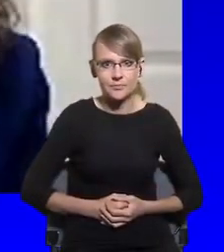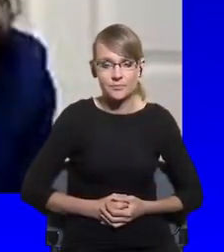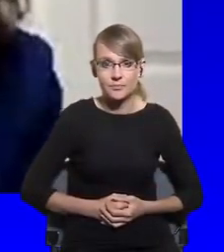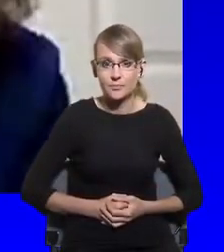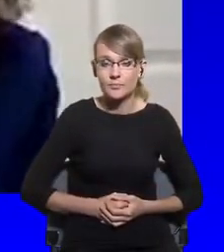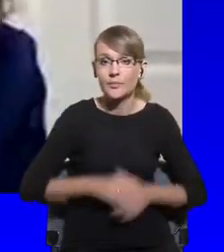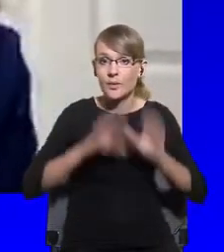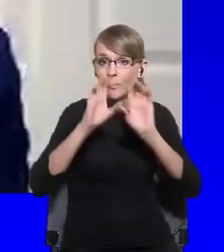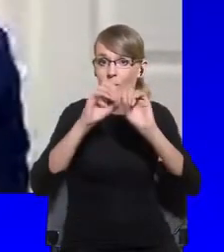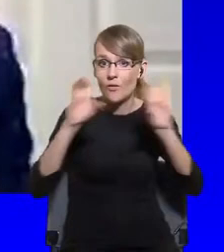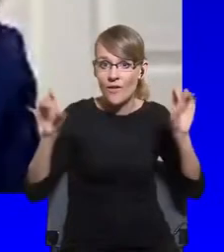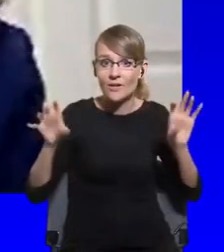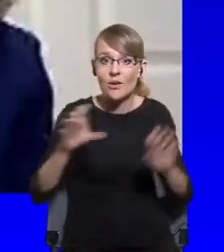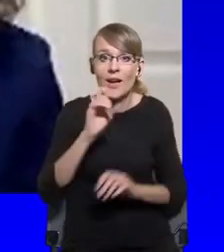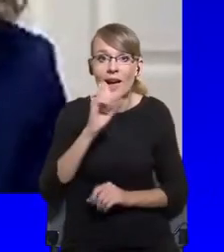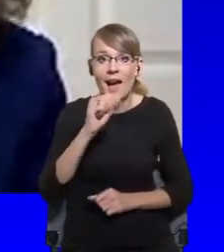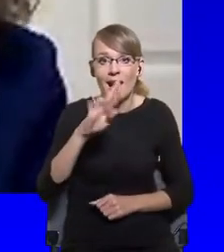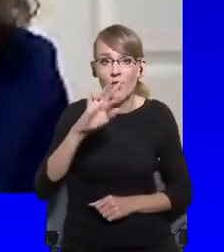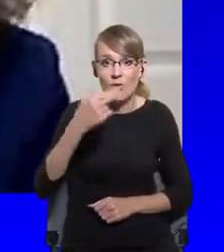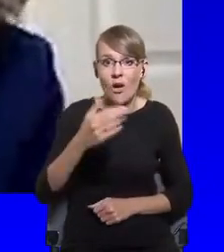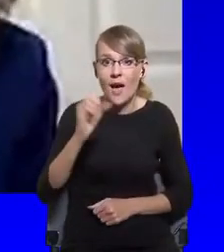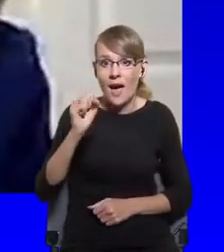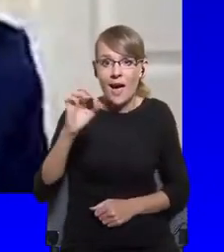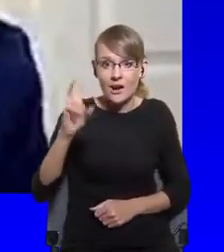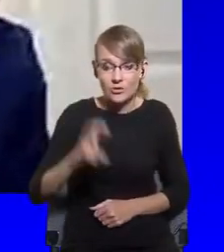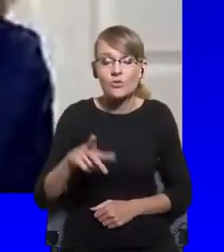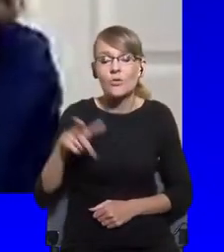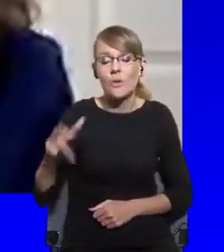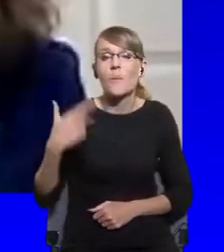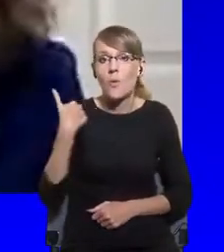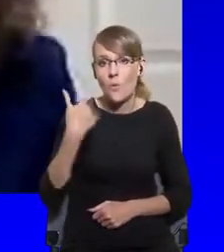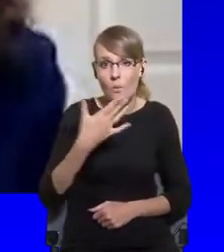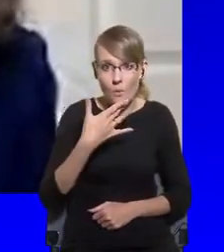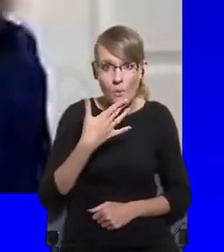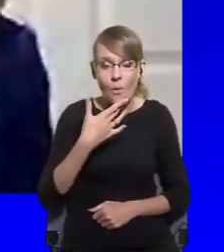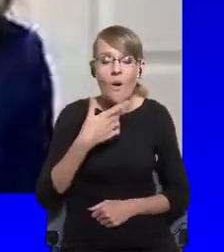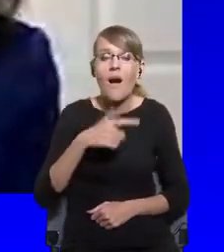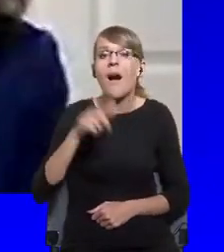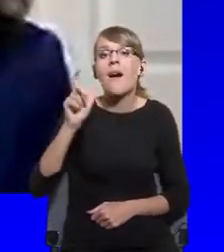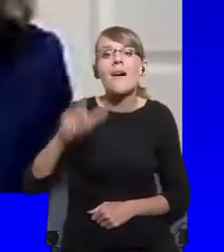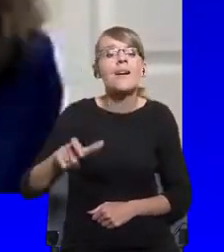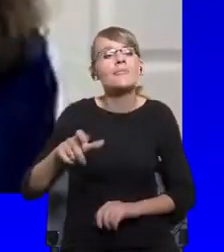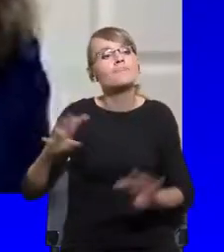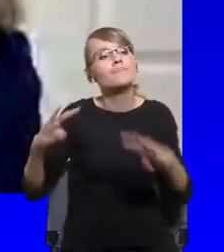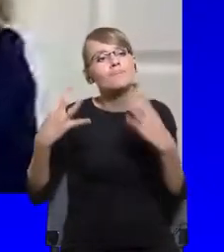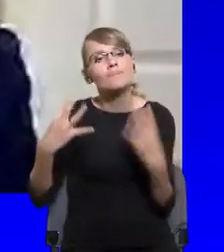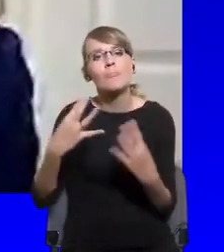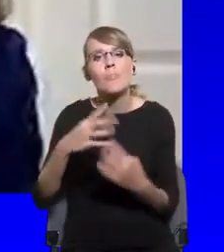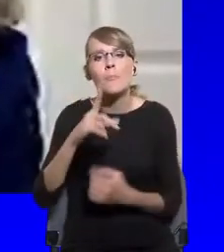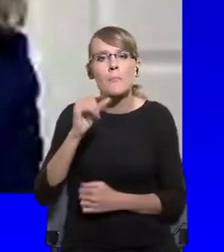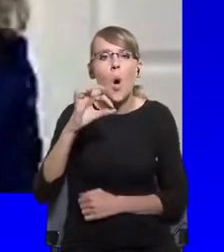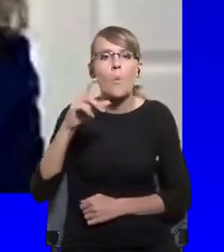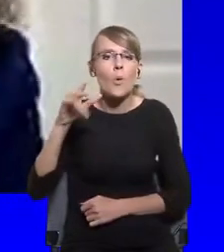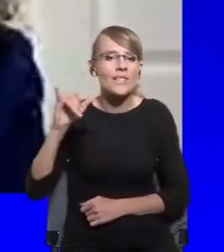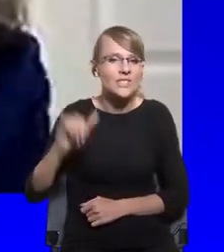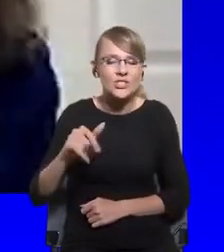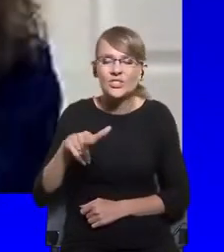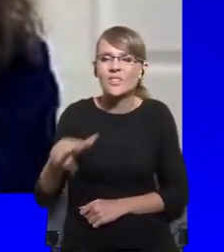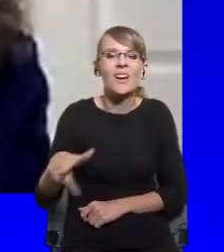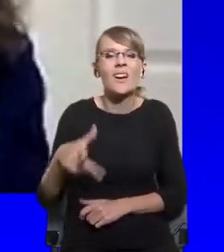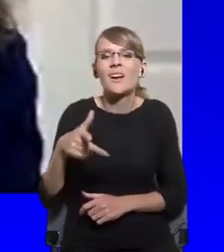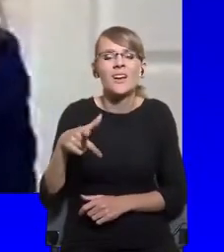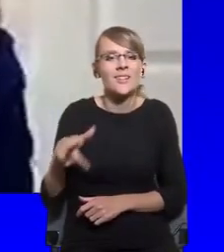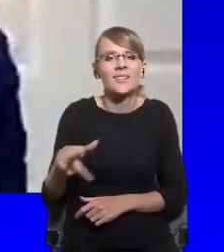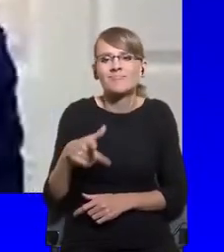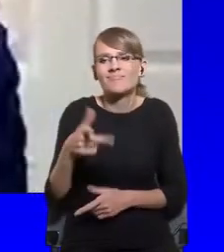pointed to the fact that populists are just not good at doing real things, are dealing with